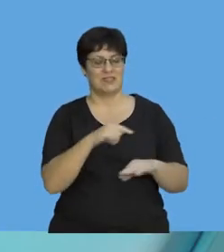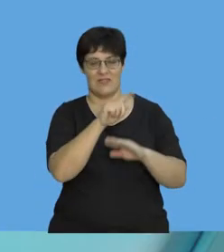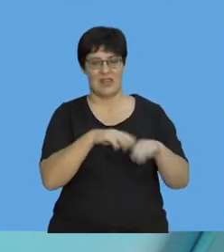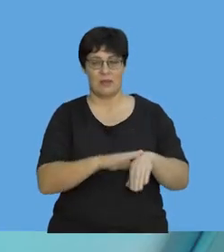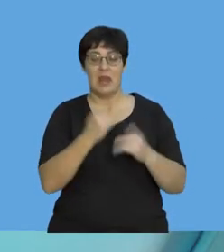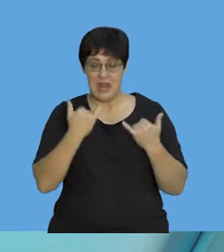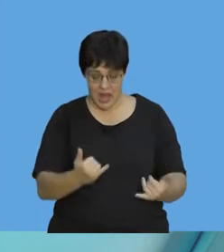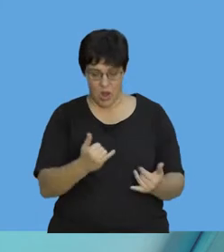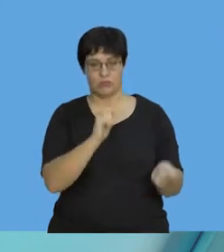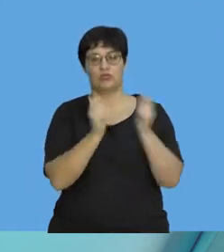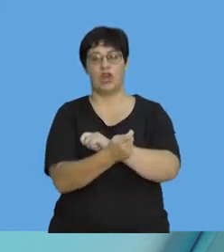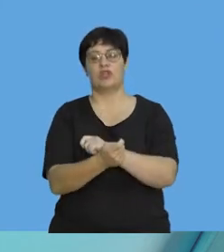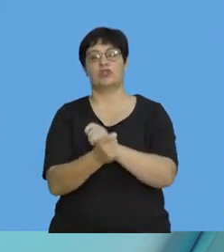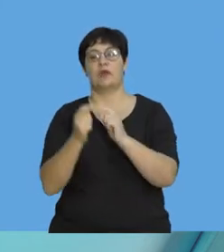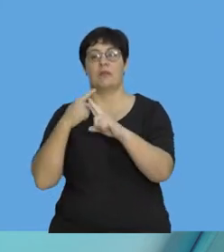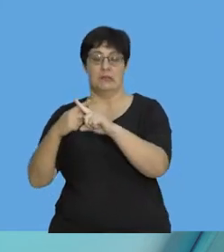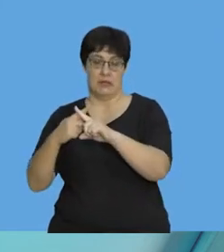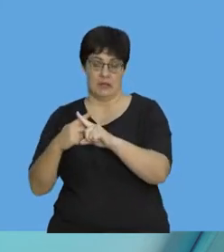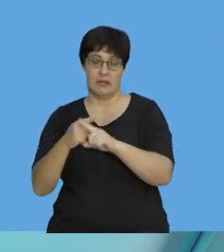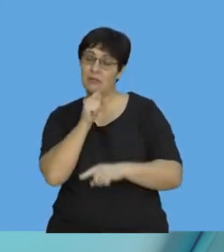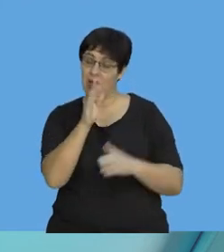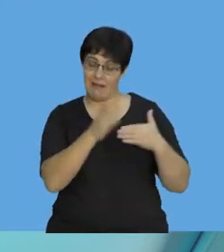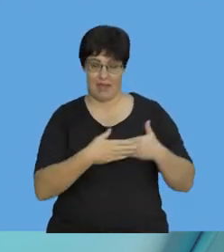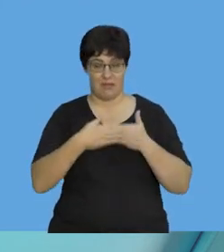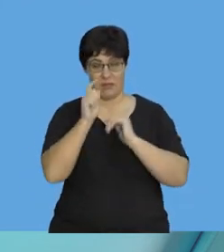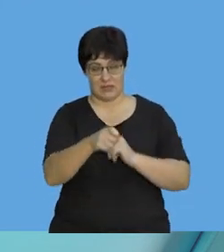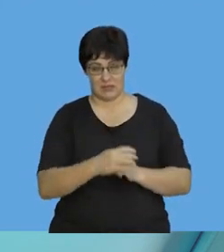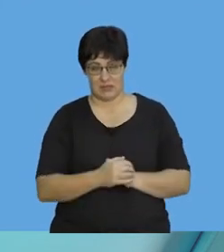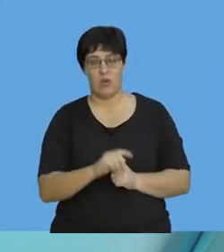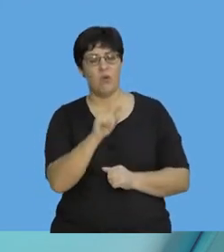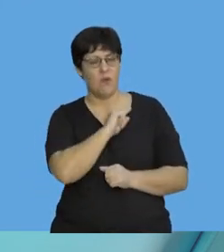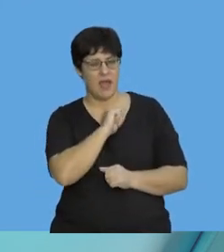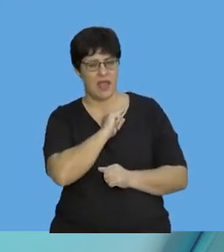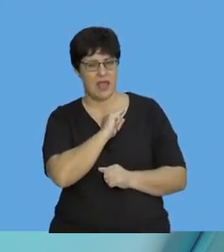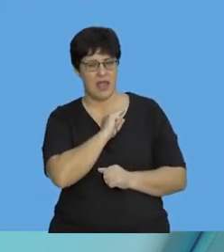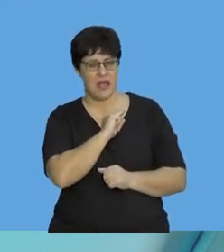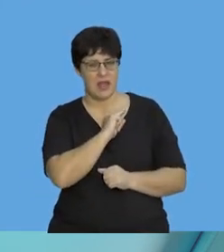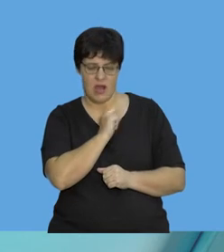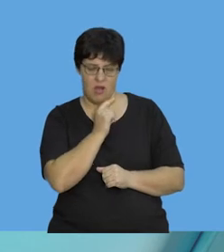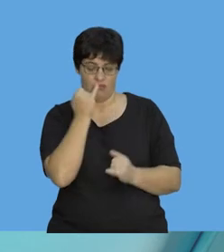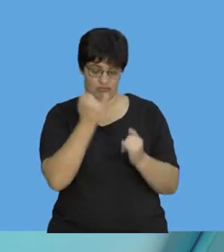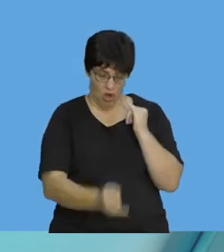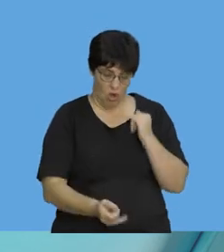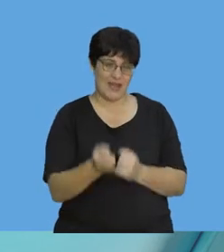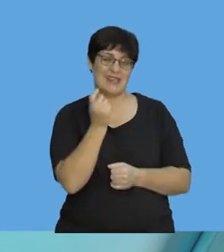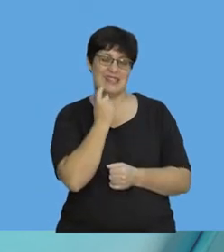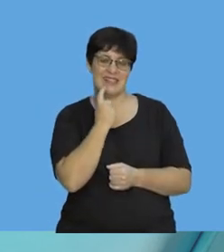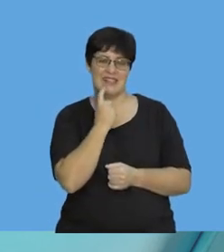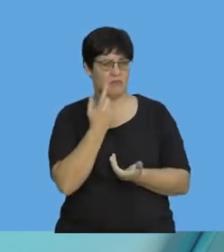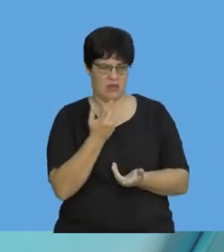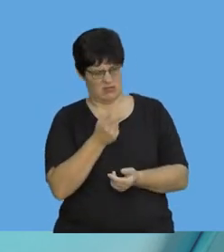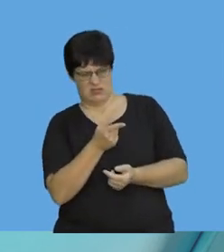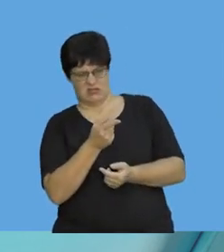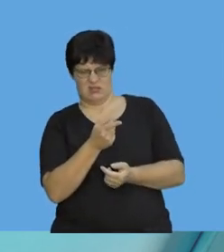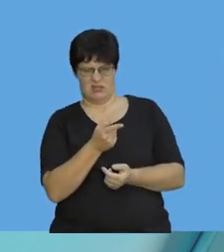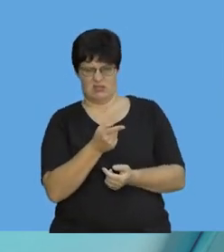time. We're multiplying. Please be careful with this one, okay? Because it's an easy one to get wrong because you're not